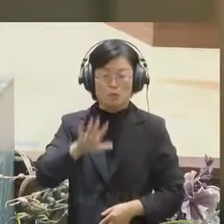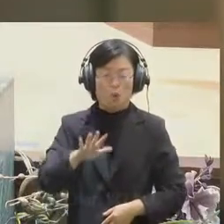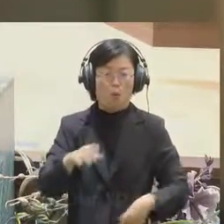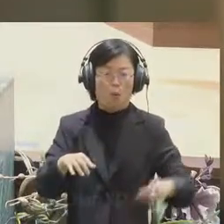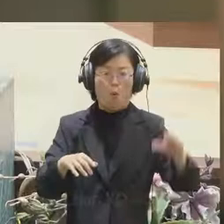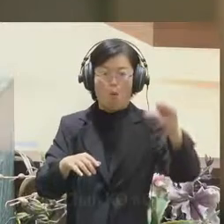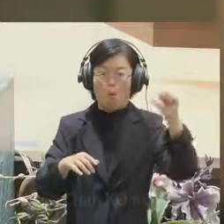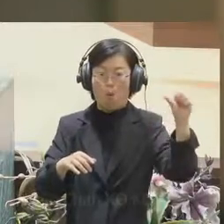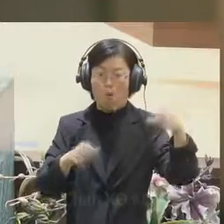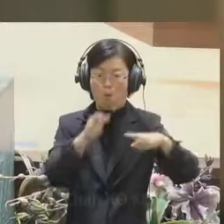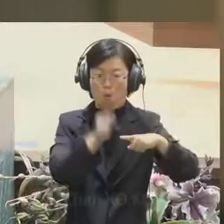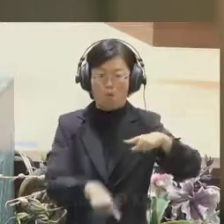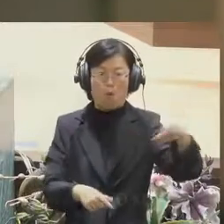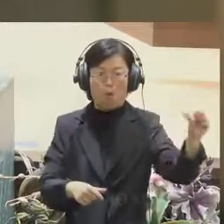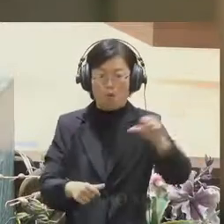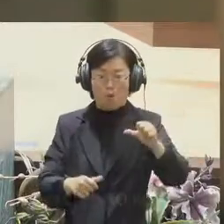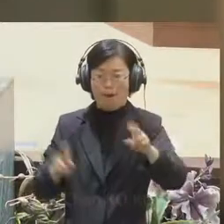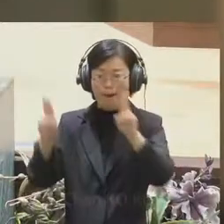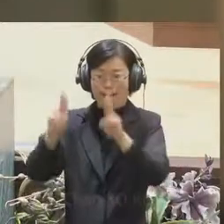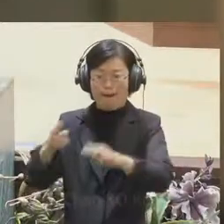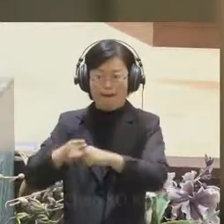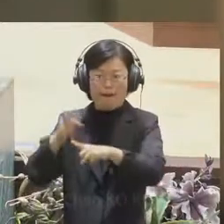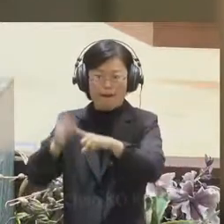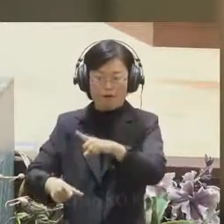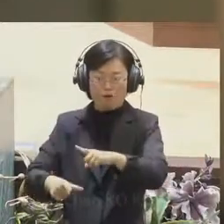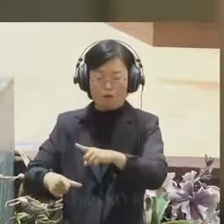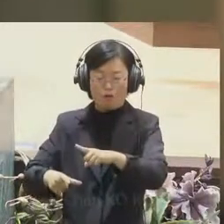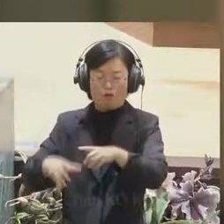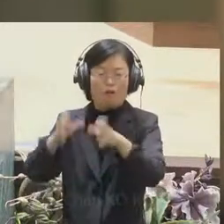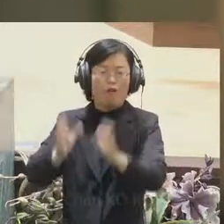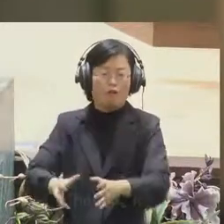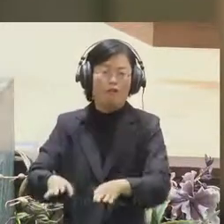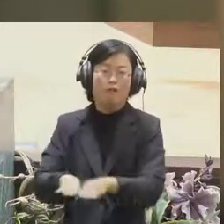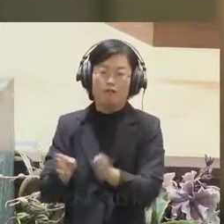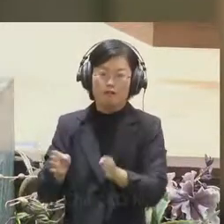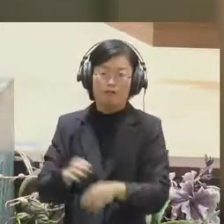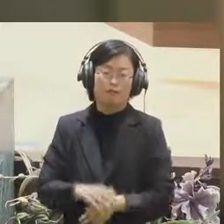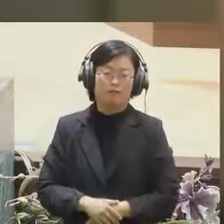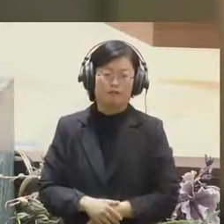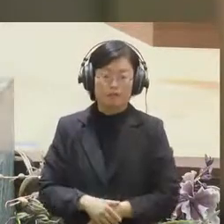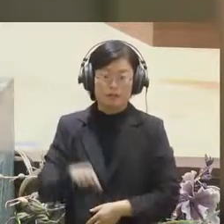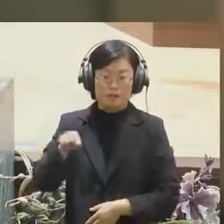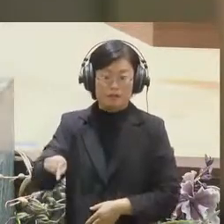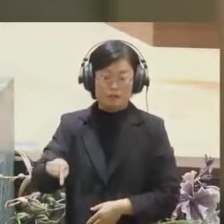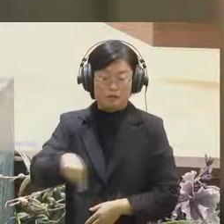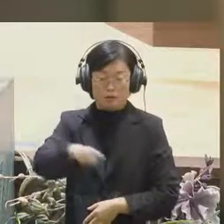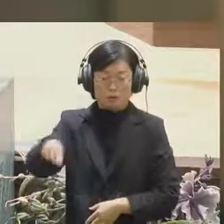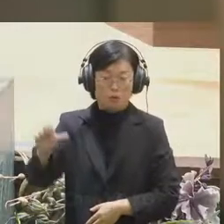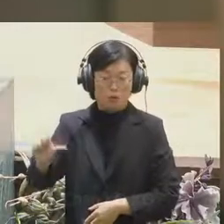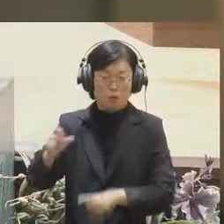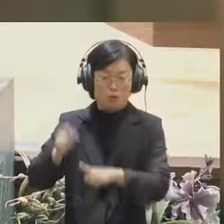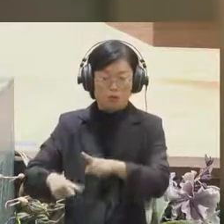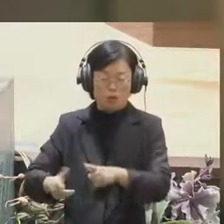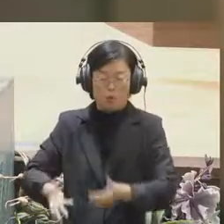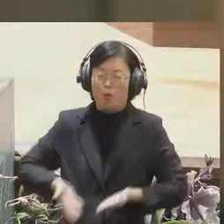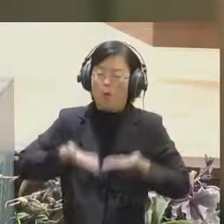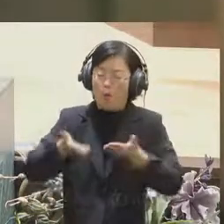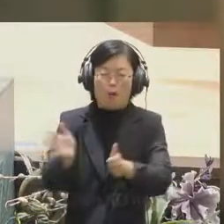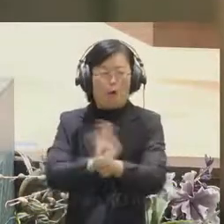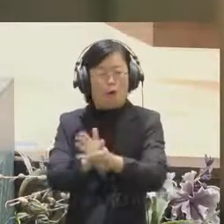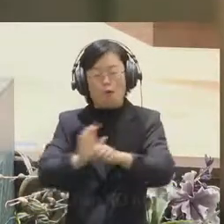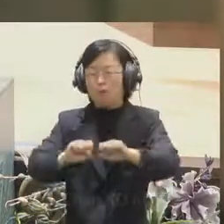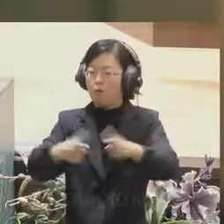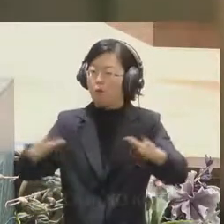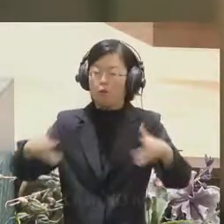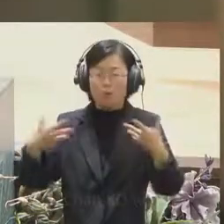and they ran the business to provide internet servicesand mobile